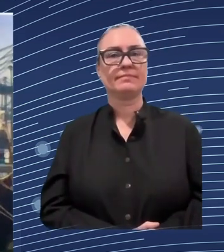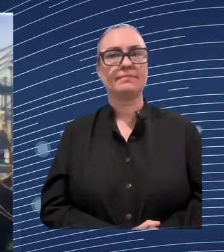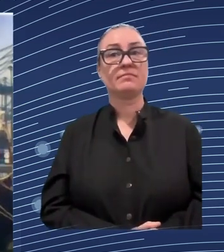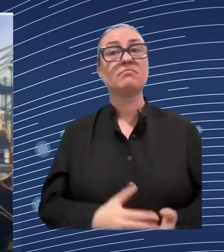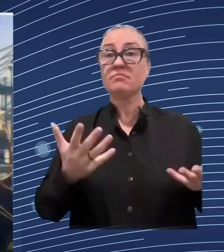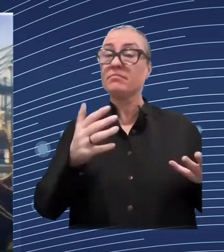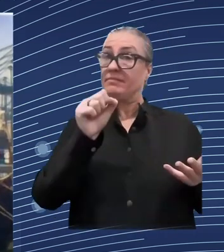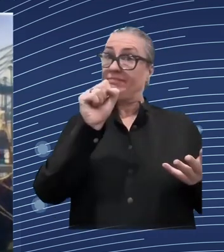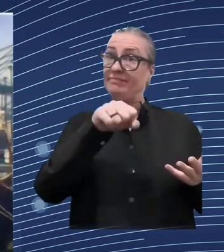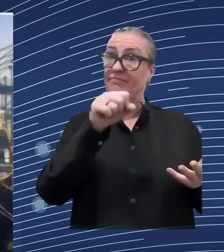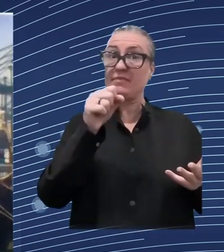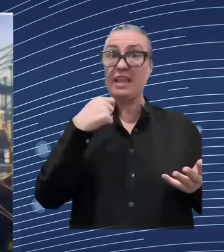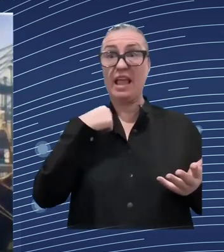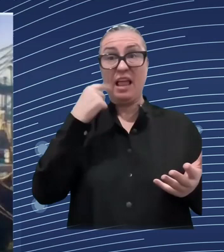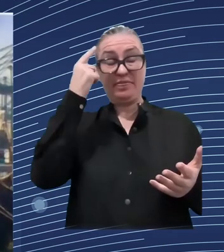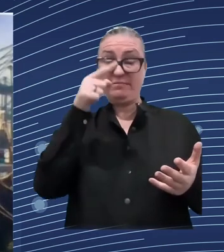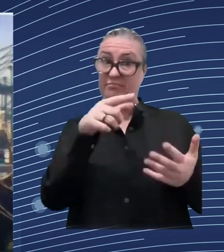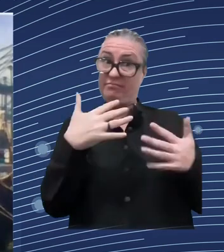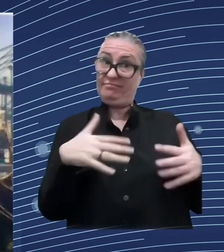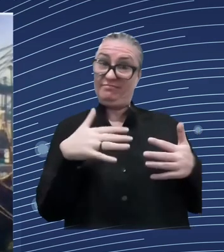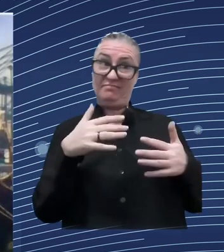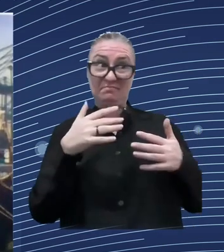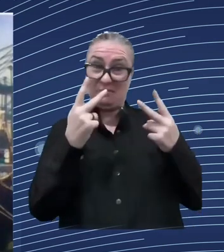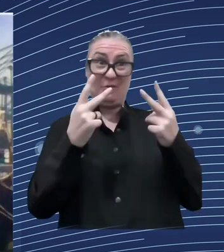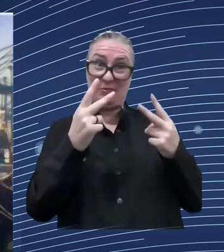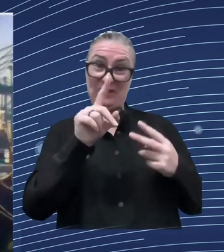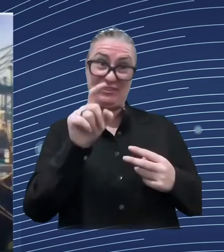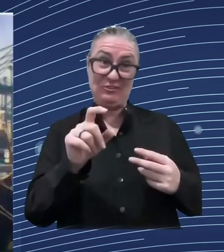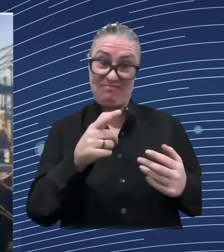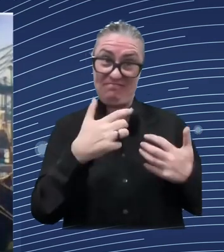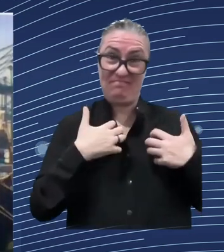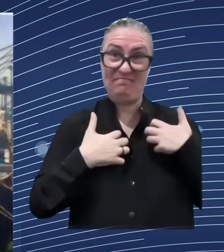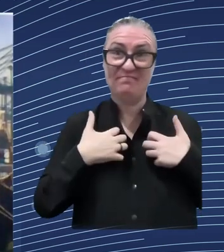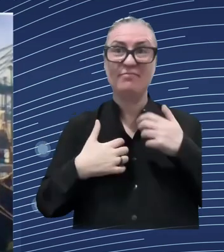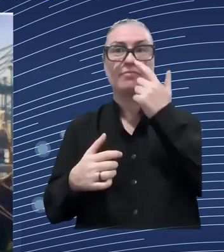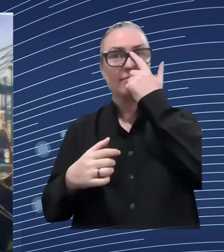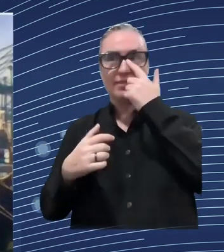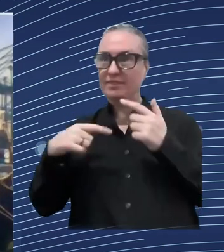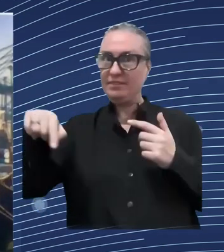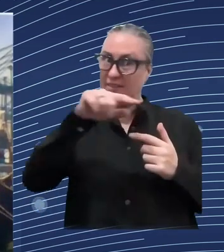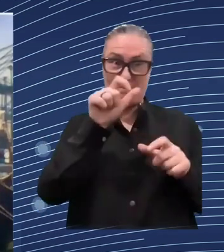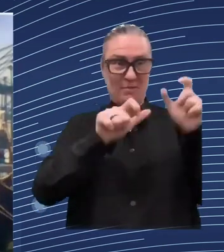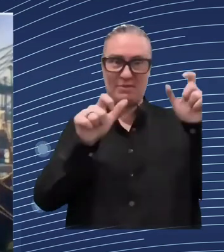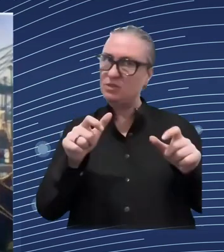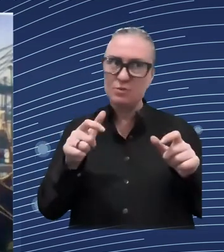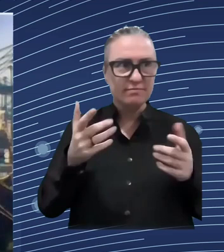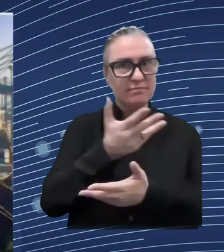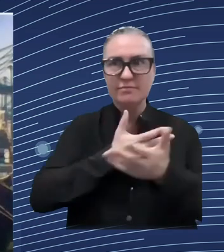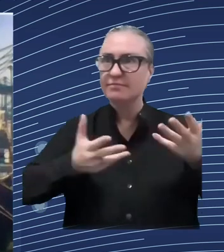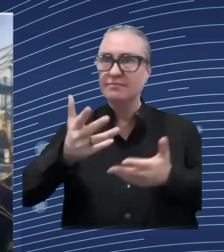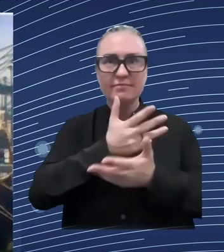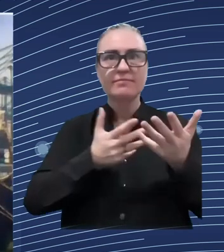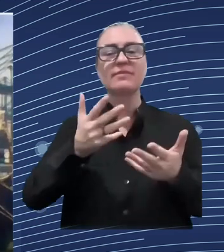in in the world 70 000 people and clearly ai was the the topic of the day you know you have ai for pets ai for plants ai for everything so